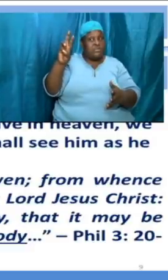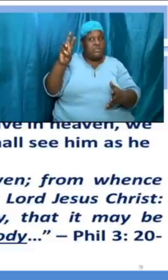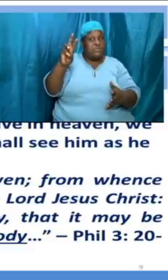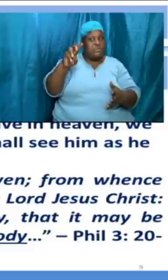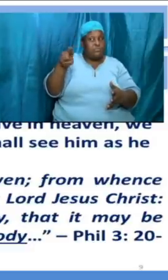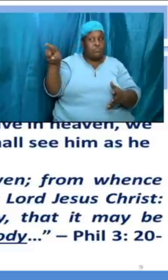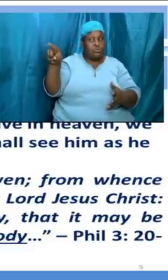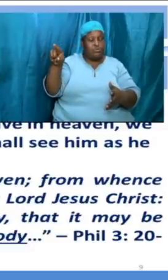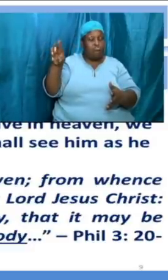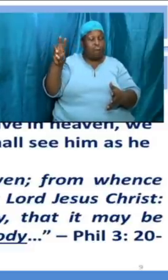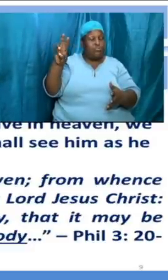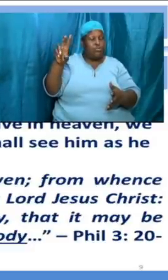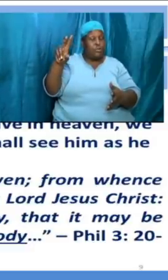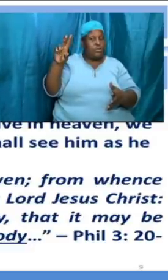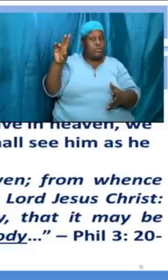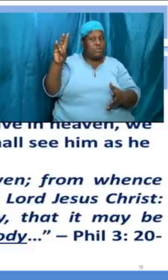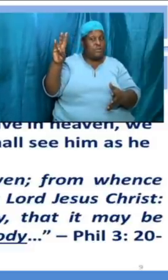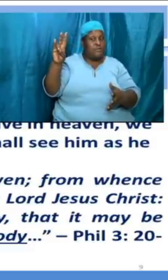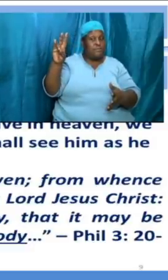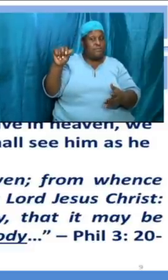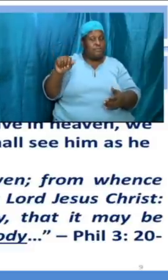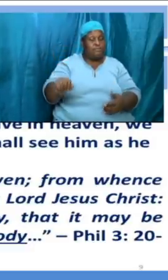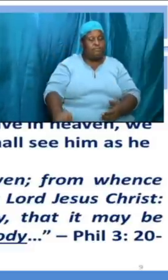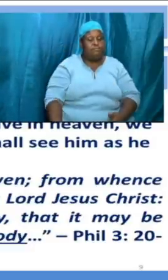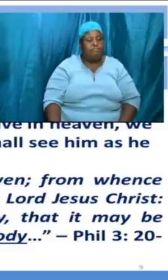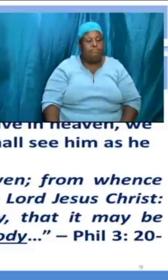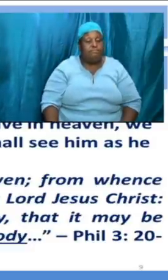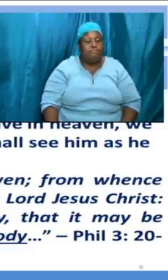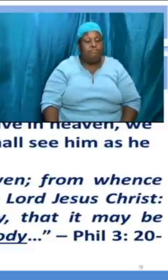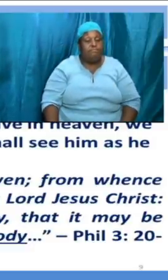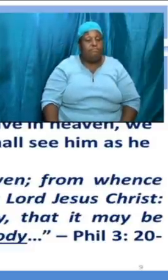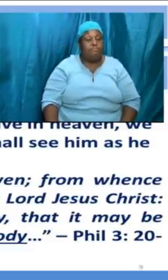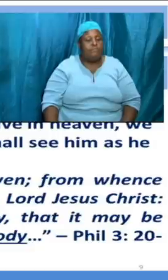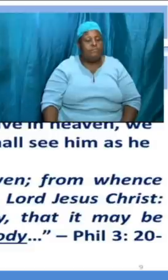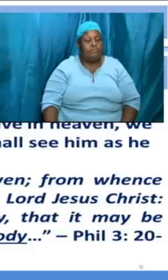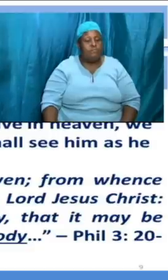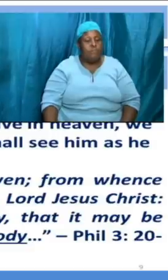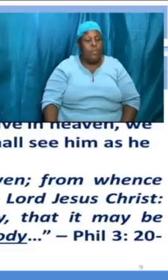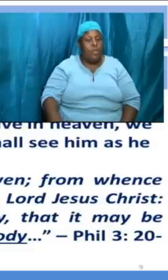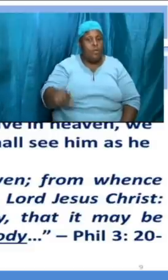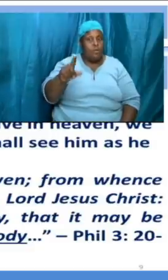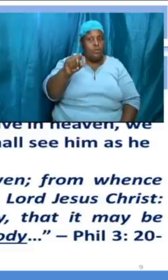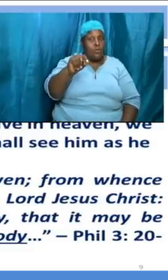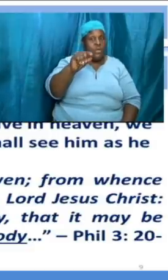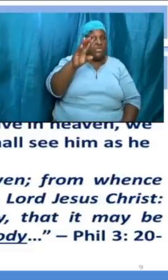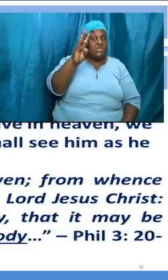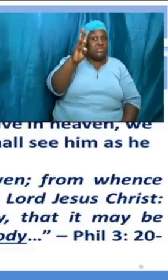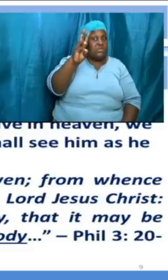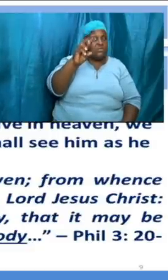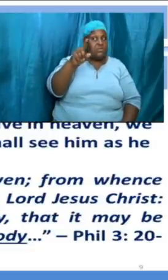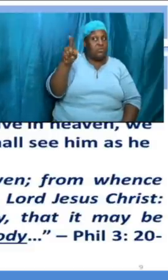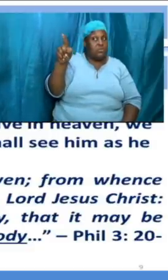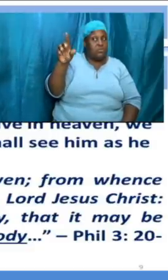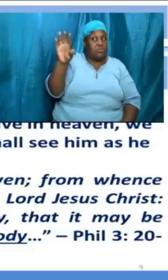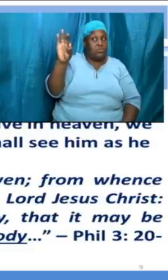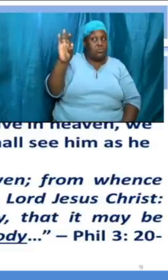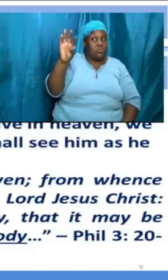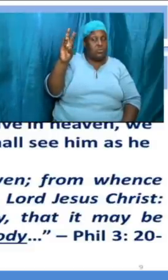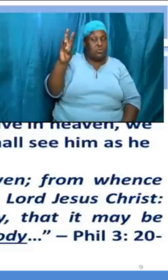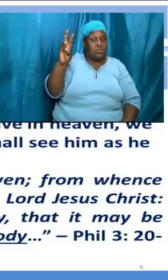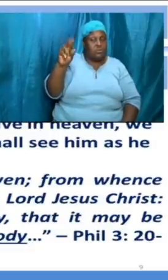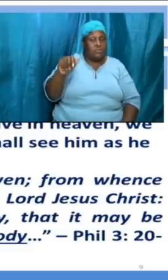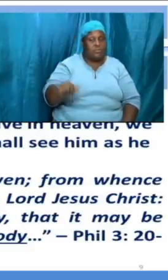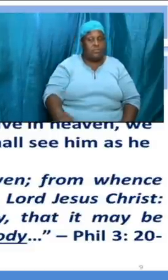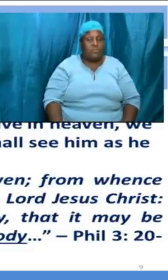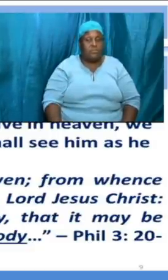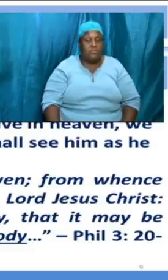and it is important we i think we touched on it last week but let us quickly go through again